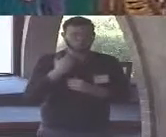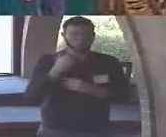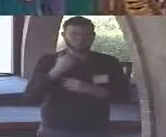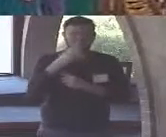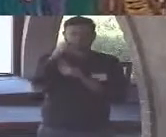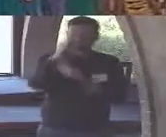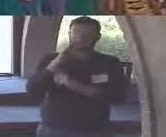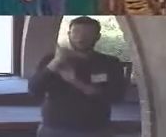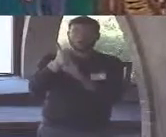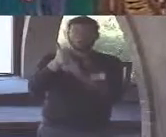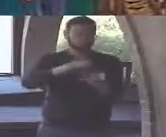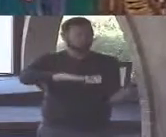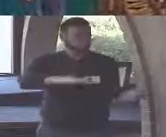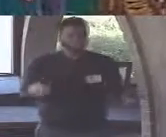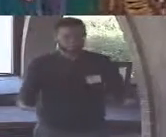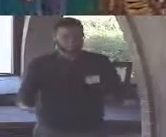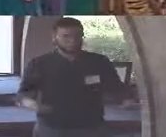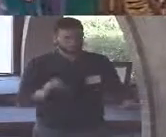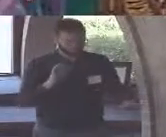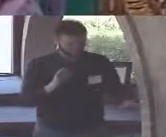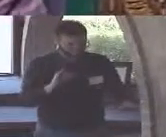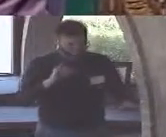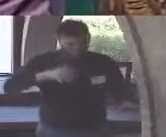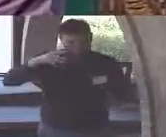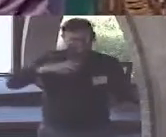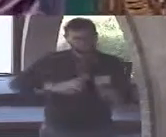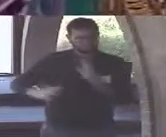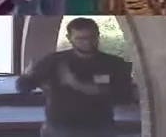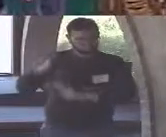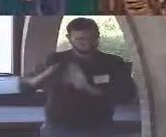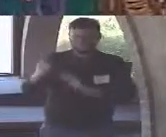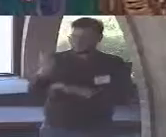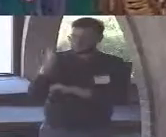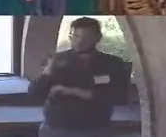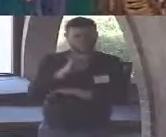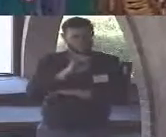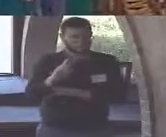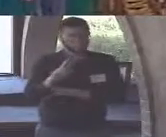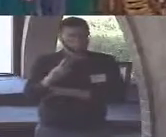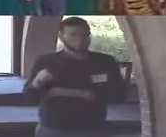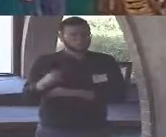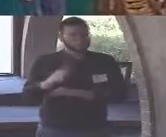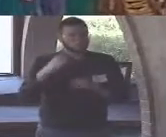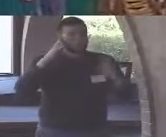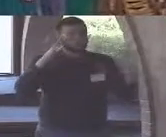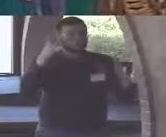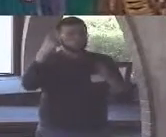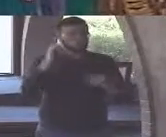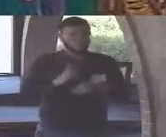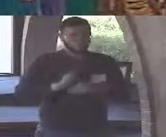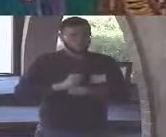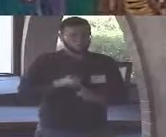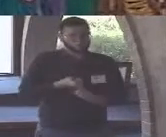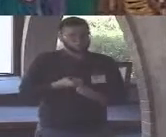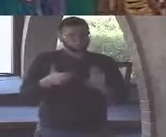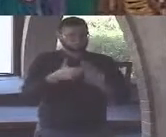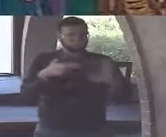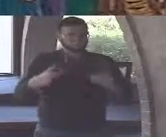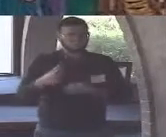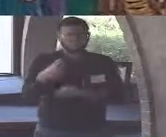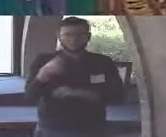Nietzsche first wrote these words in a work published back in 1882 a work called the gay science now it's a powerful